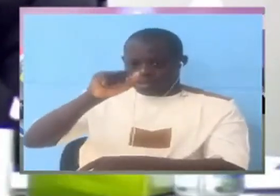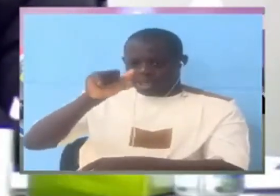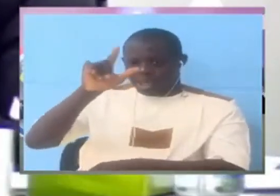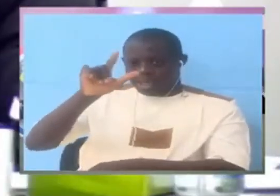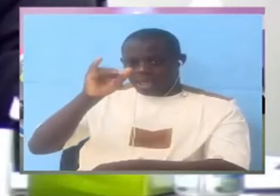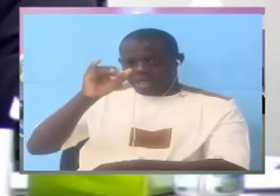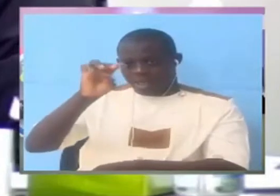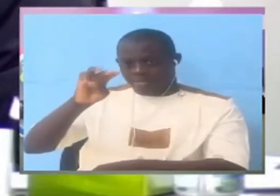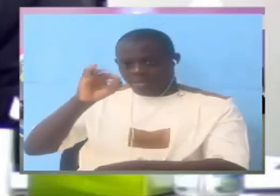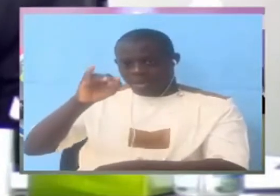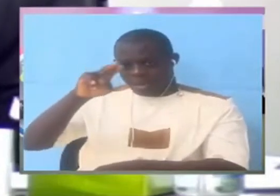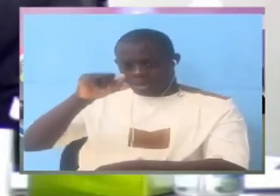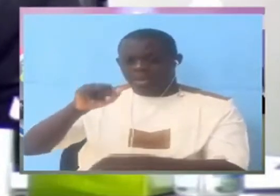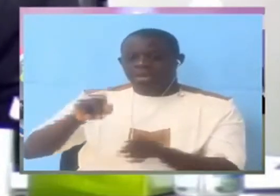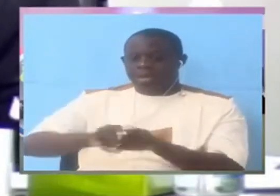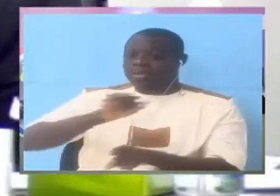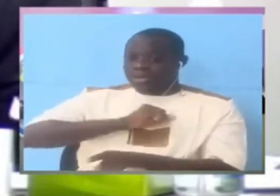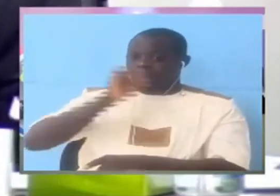He mentioned Baba Saho.